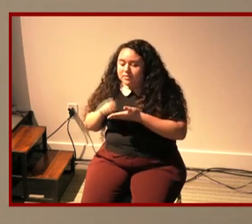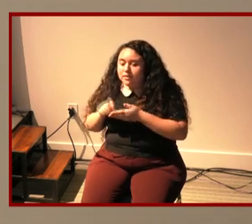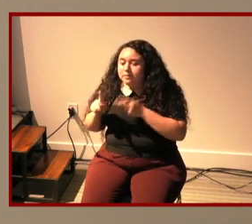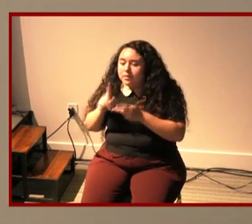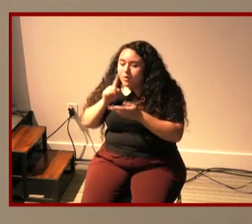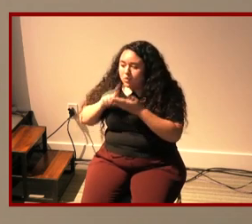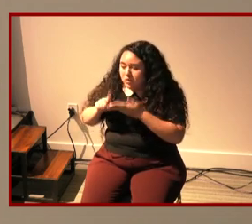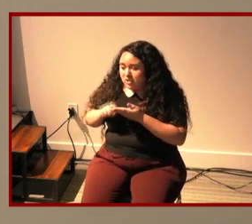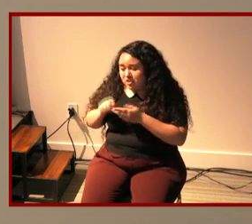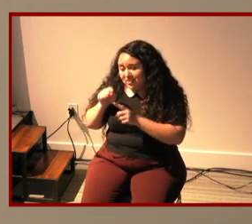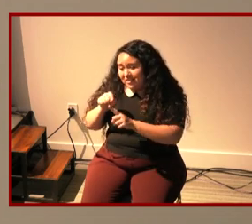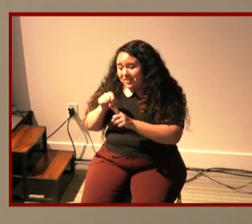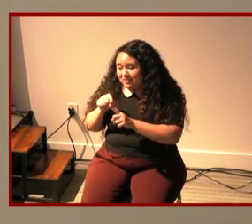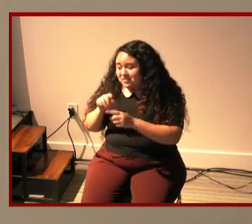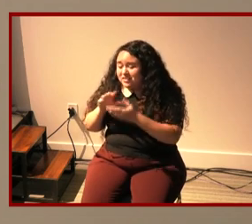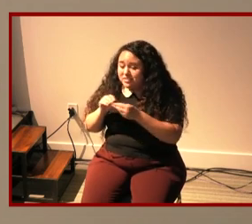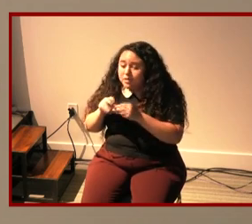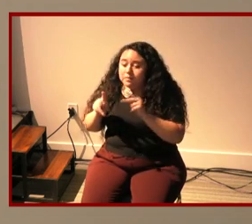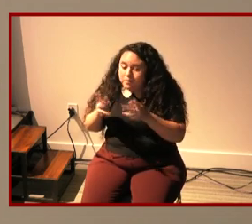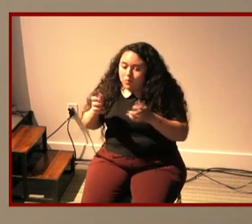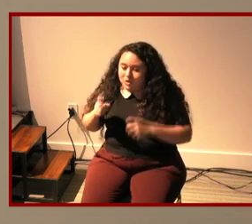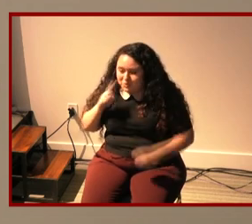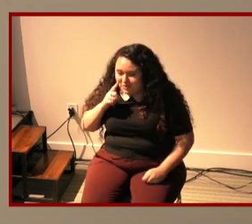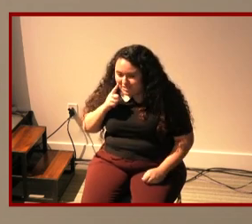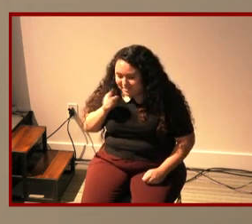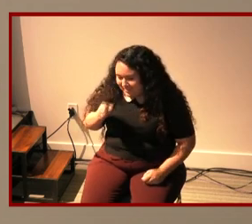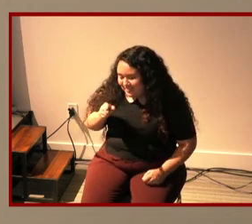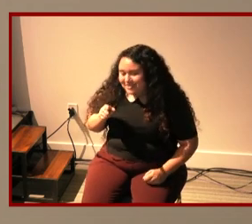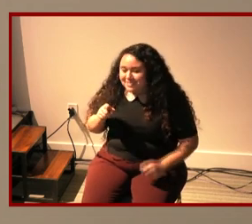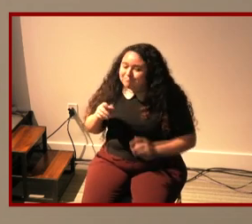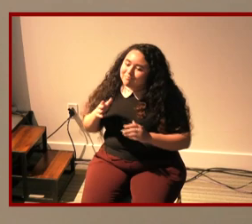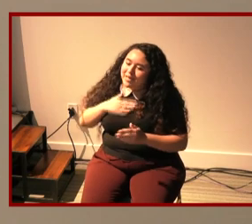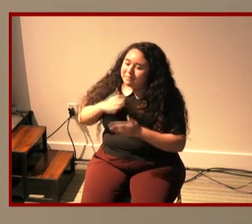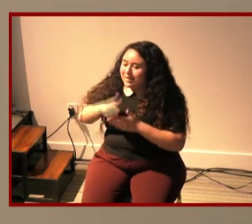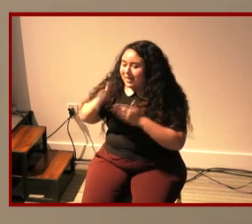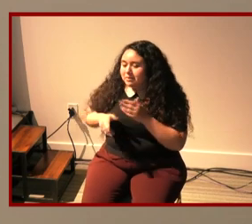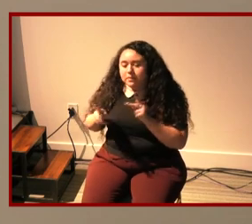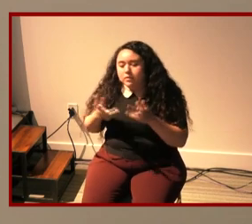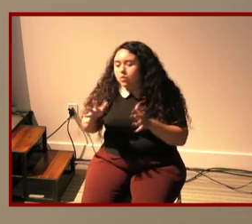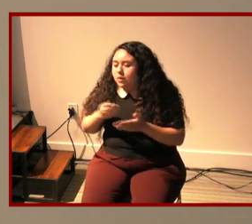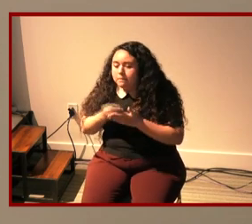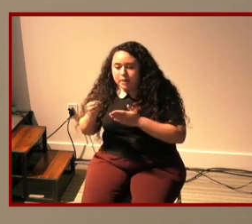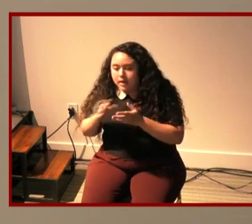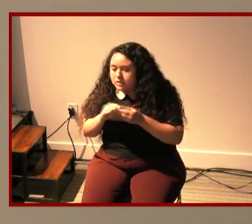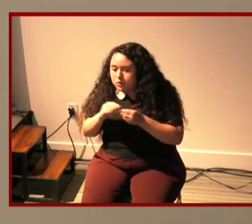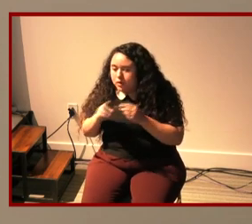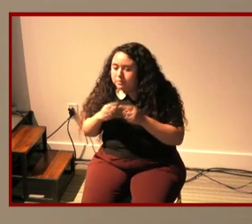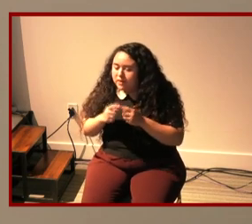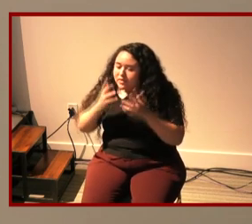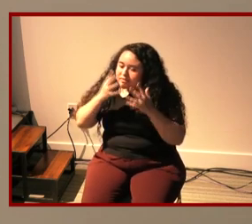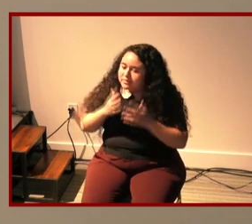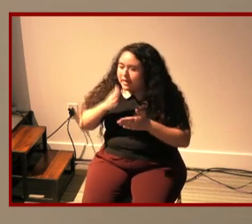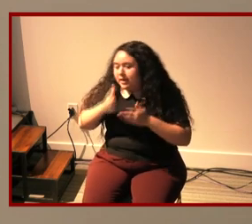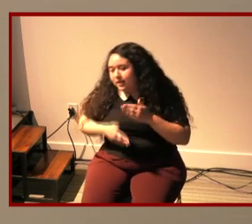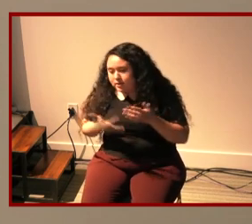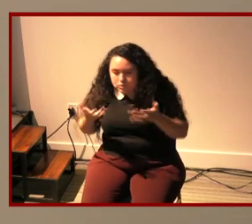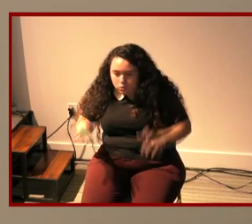memoirs they're like this is the story people want to hear it's what nobody wants to buy the the story with a sad ending